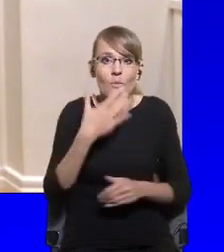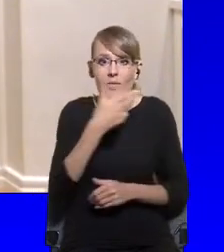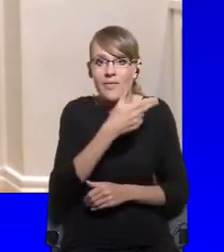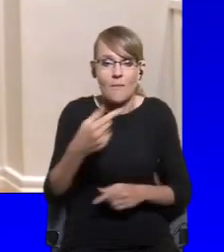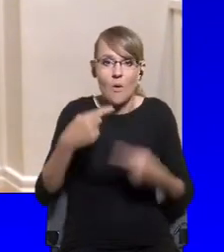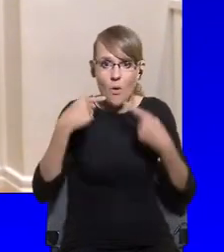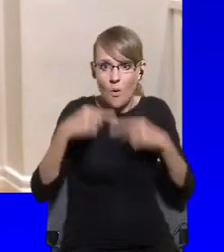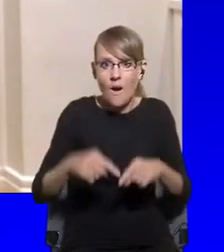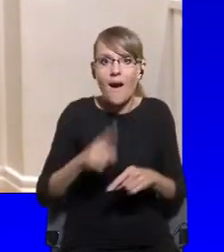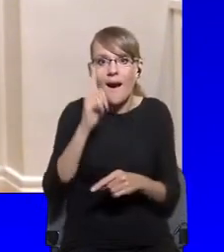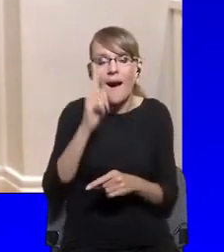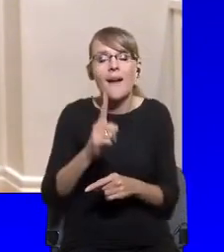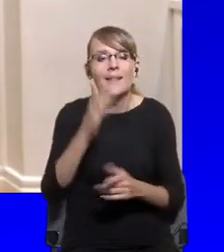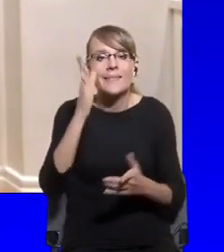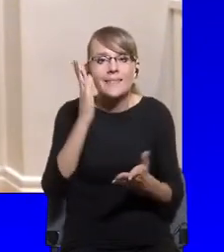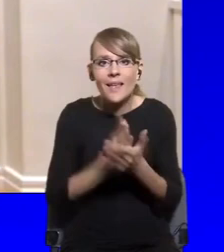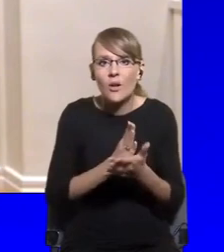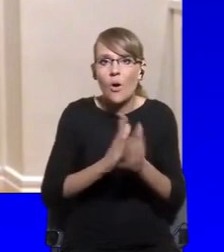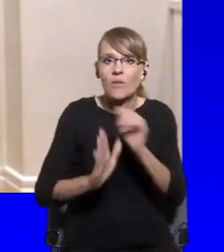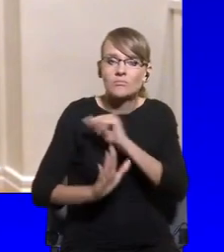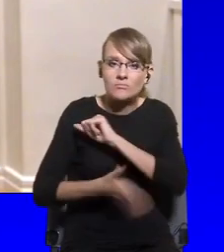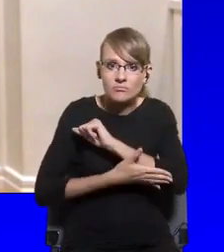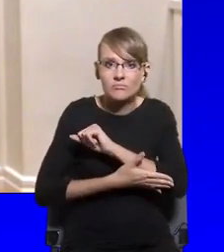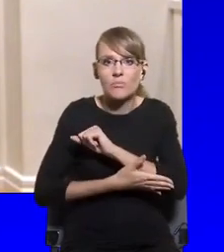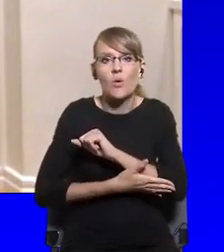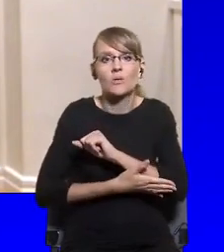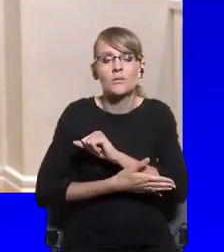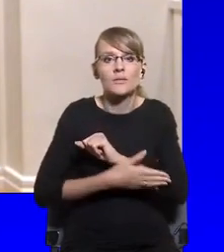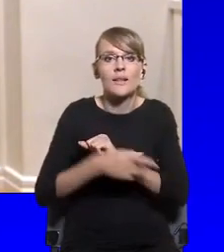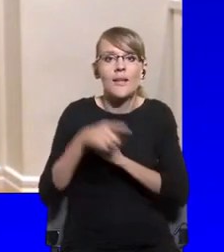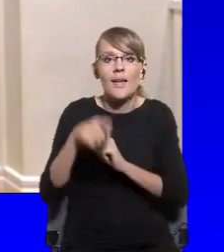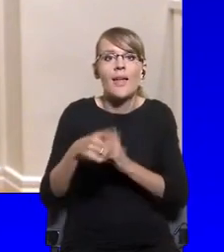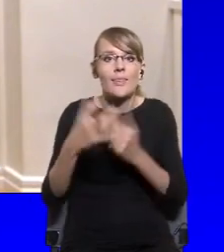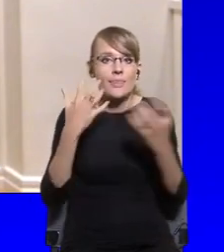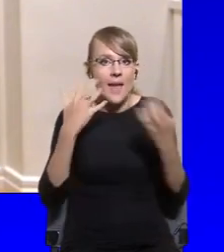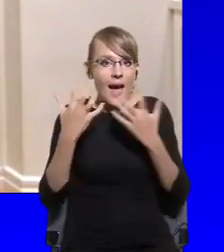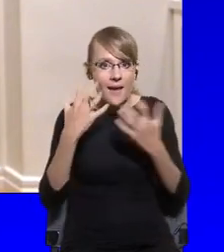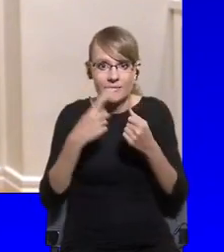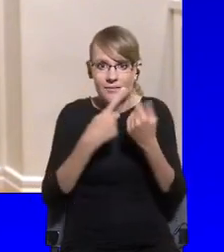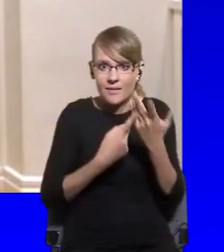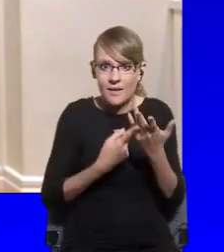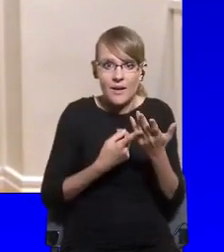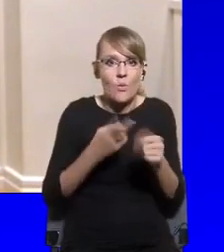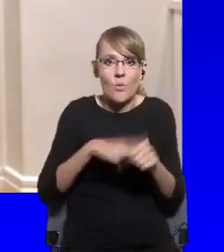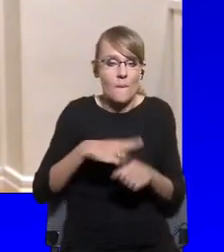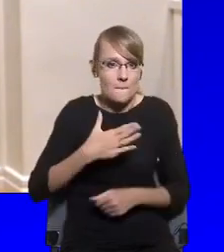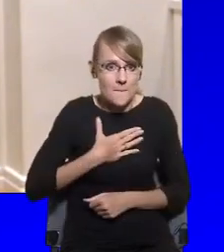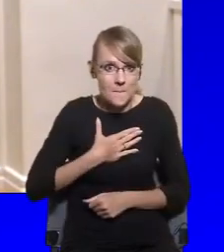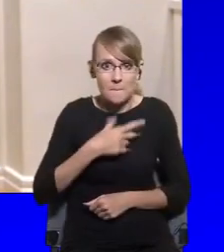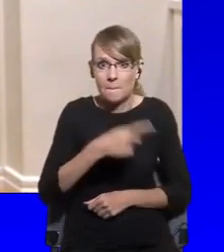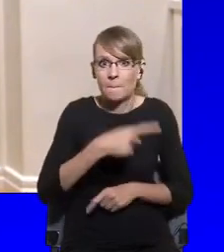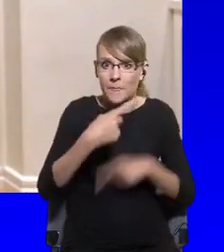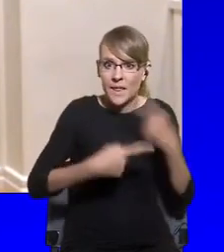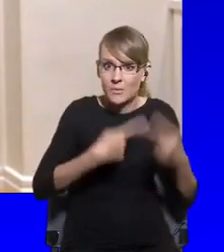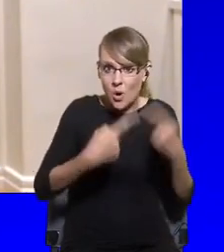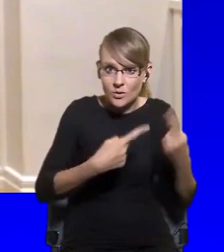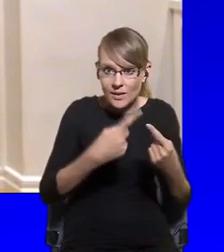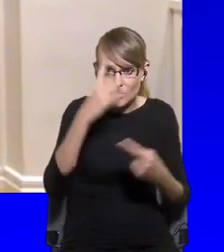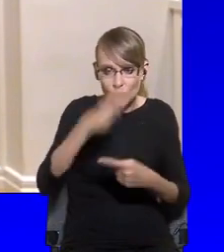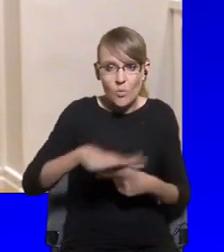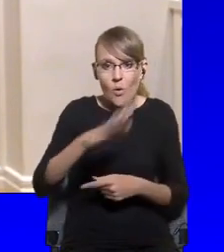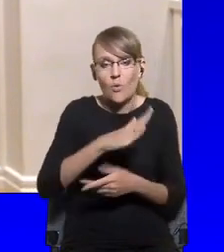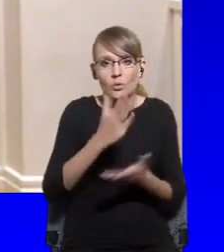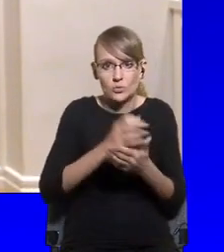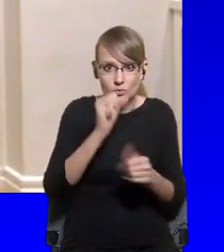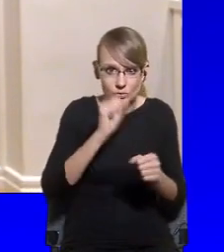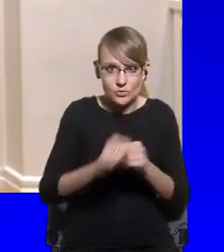is sort of accelerated a process that we've already seen in our societies that we sort of live in different